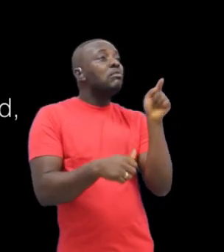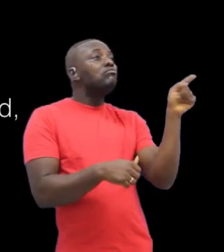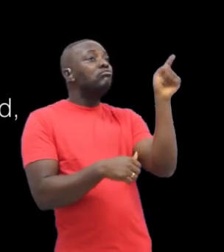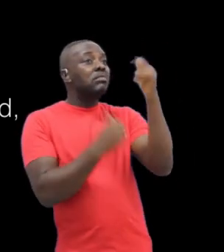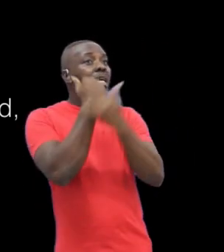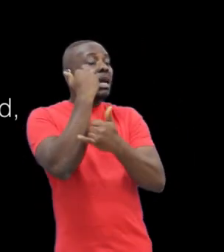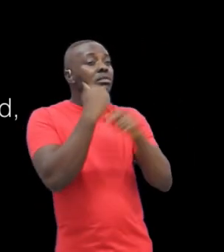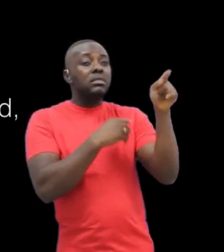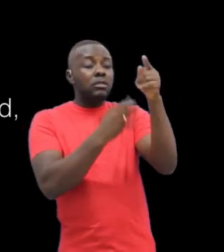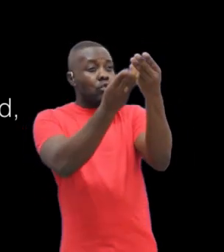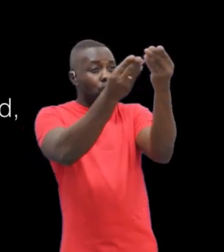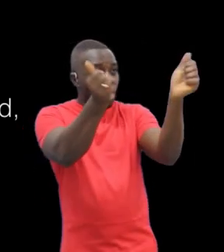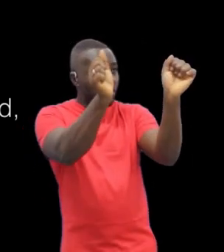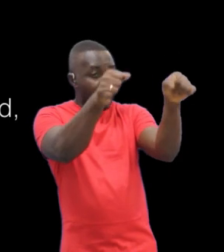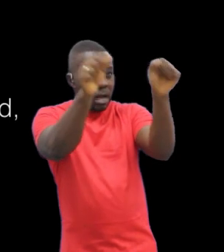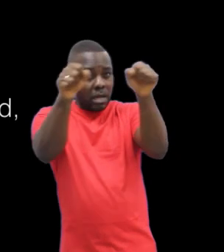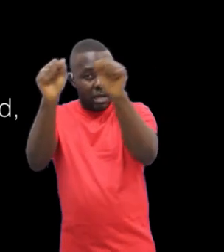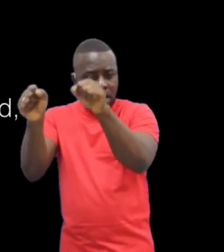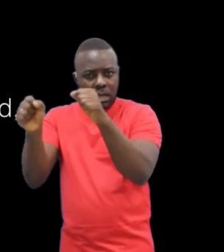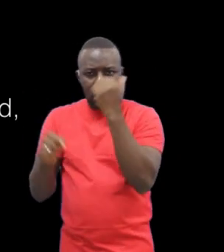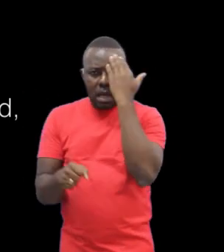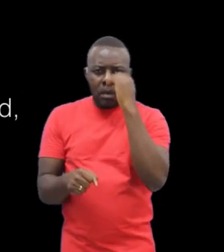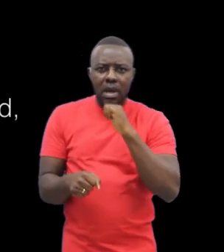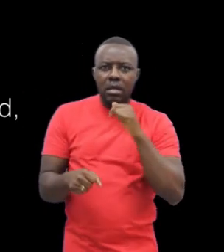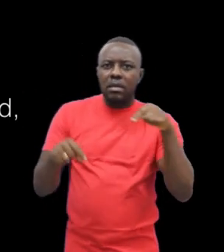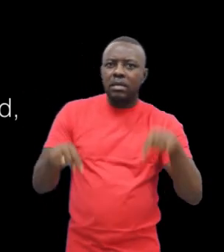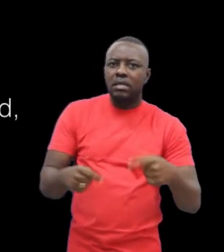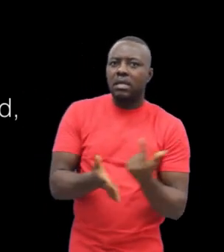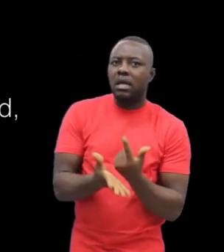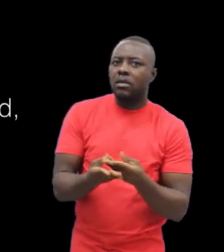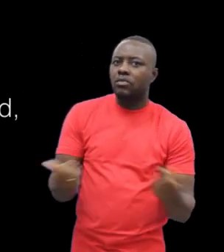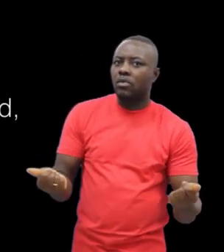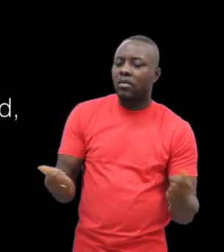and Africa can master them too. now